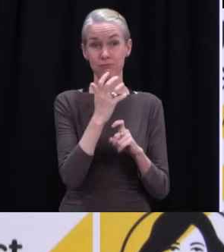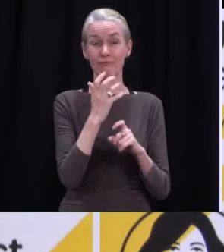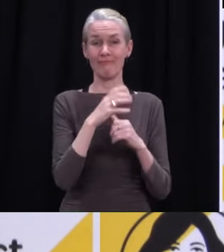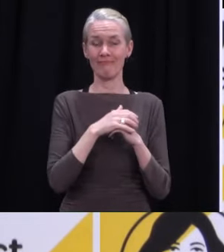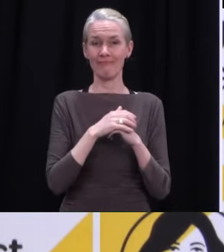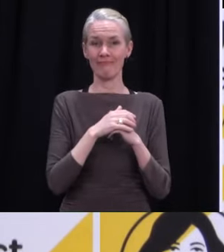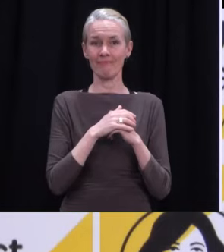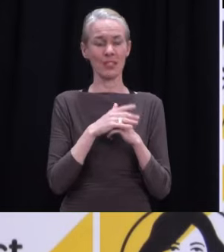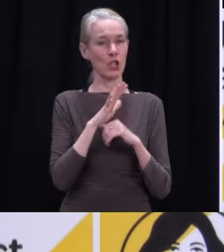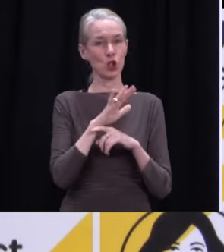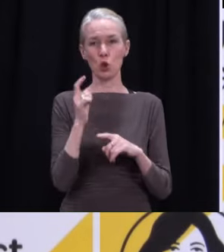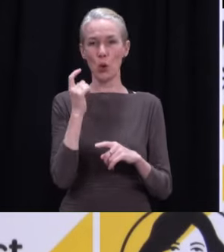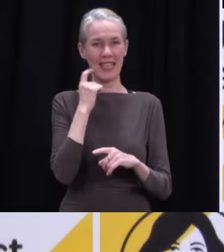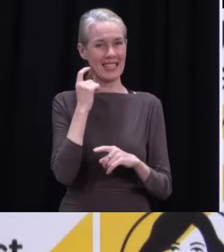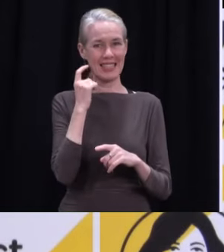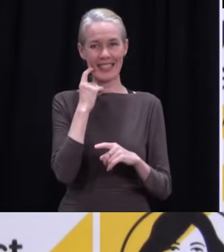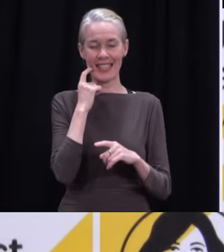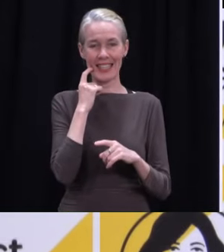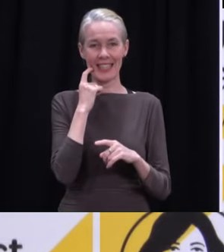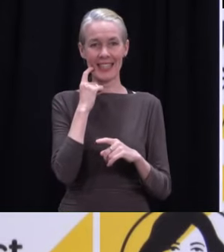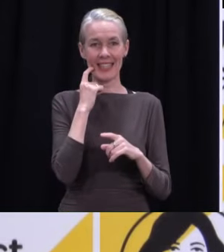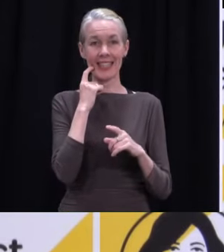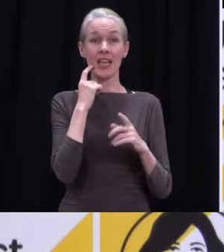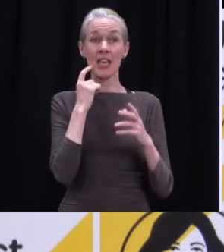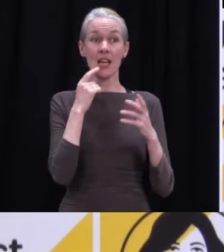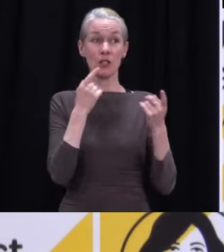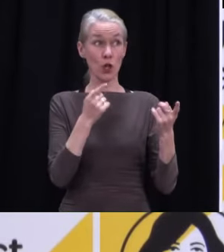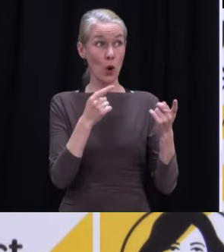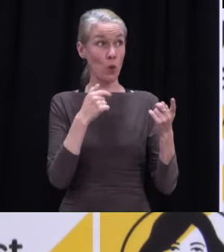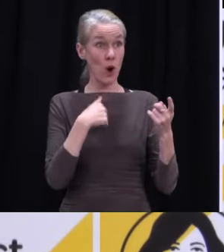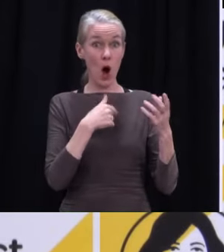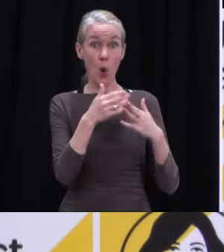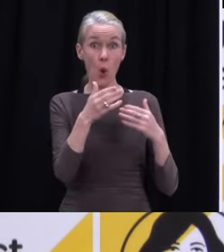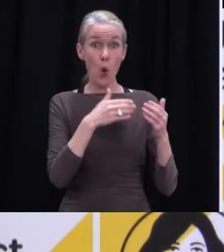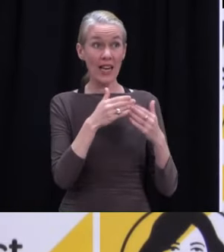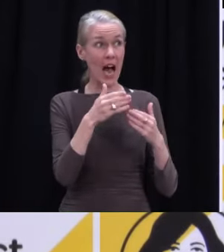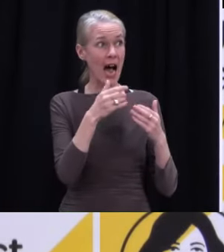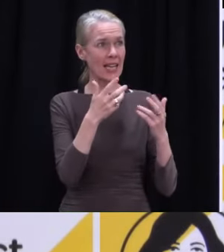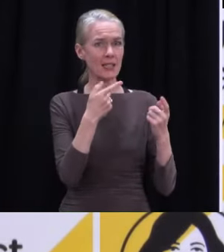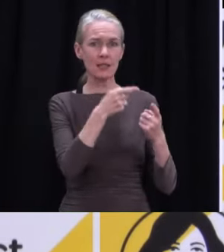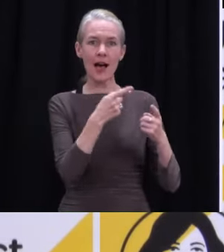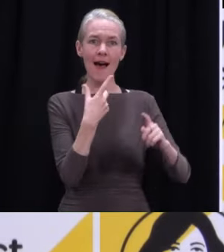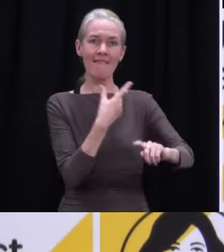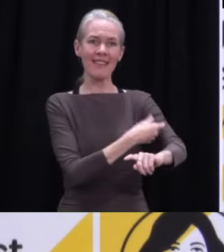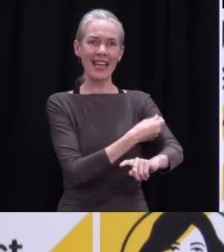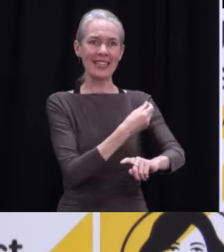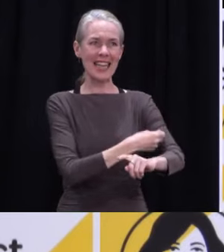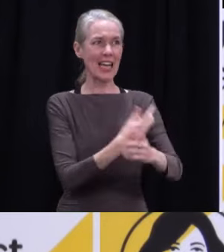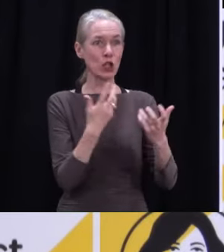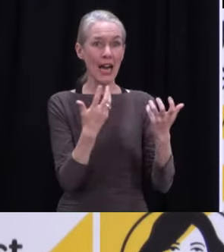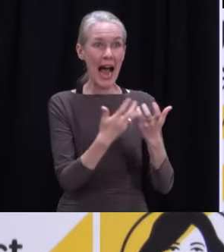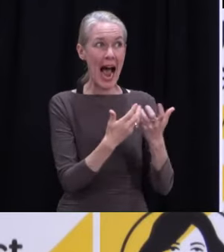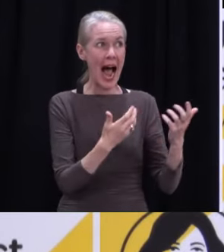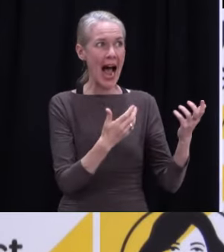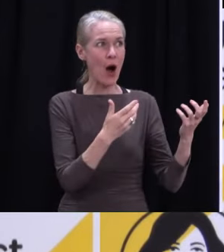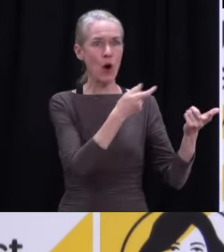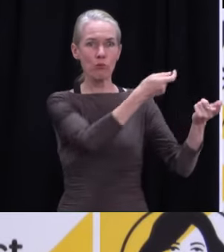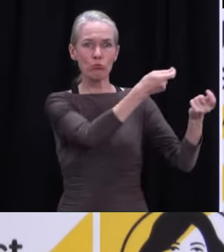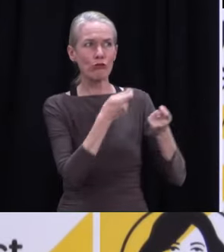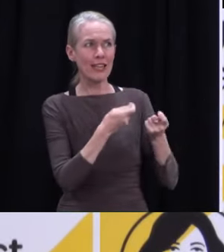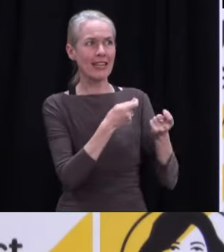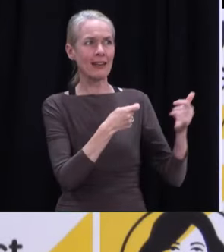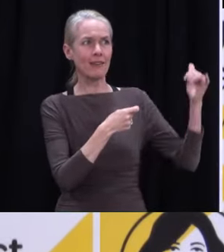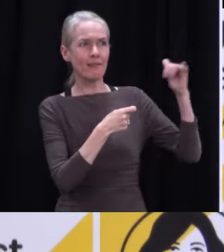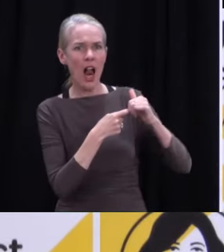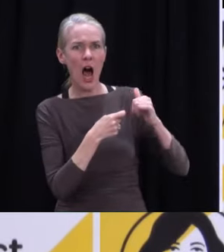They, they are not easily, not easily delivered. So a lot of work has gone in and I'd be happy to share a bit more